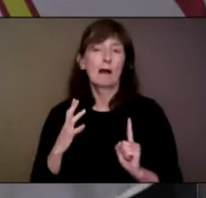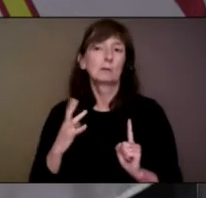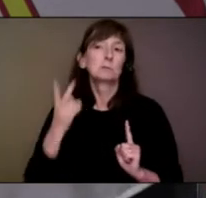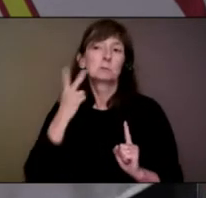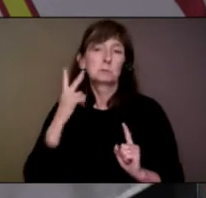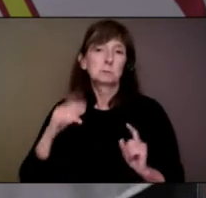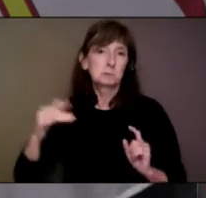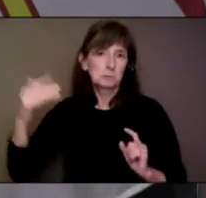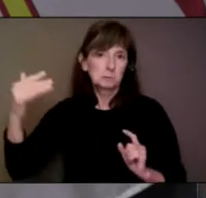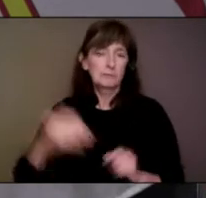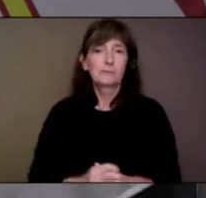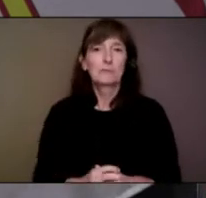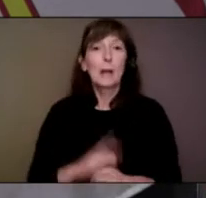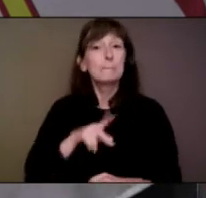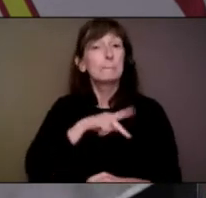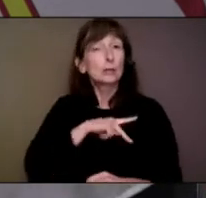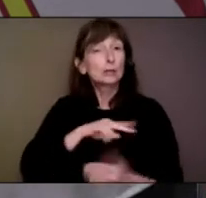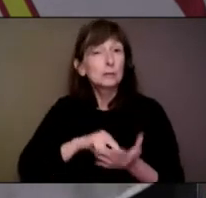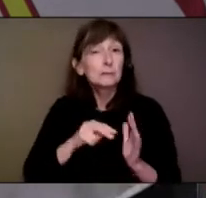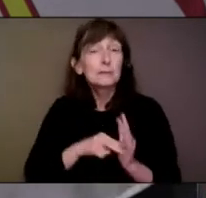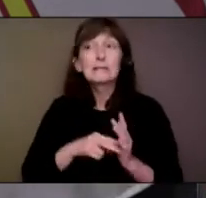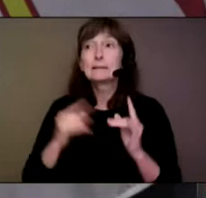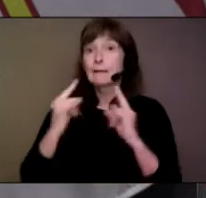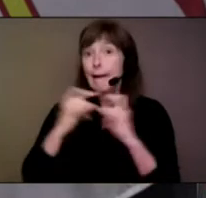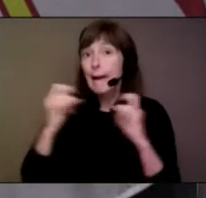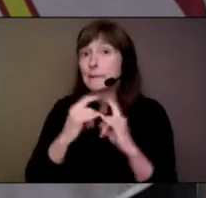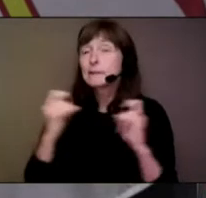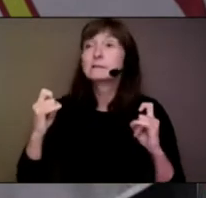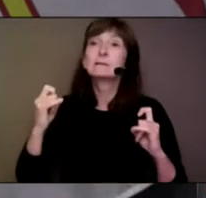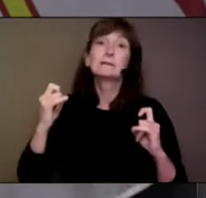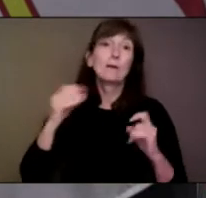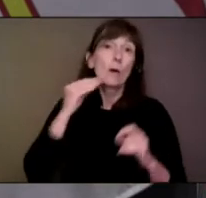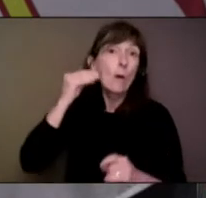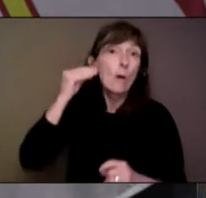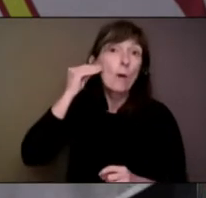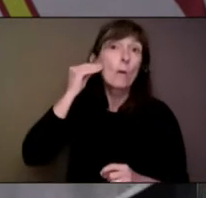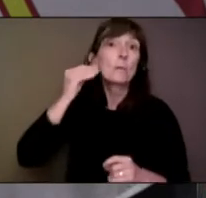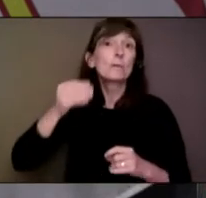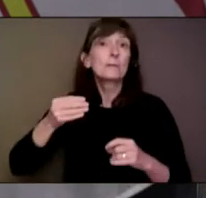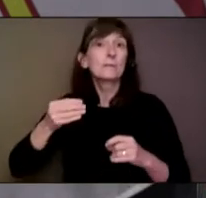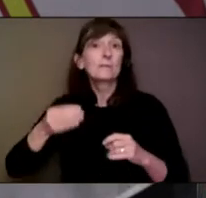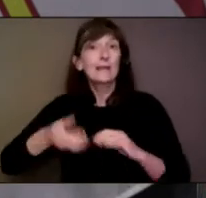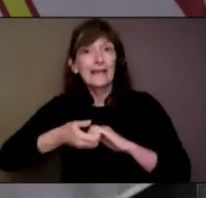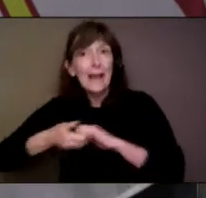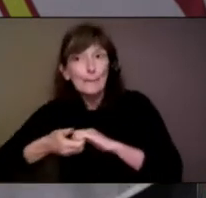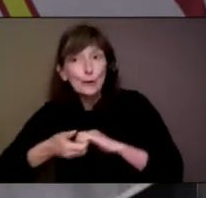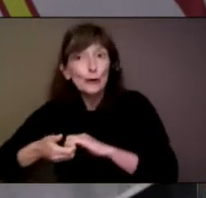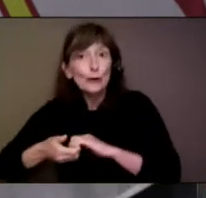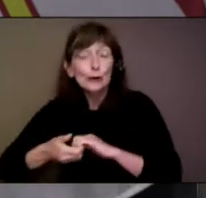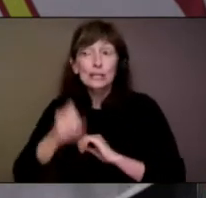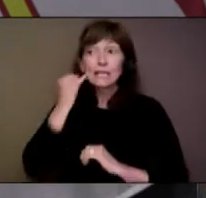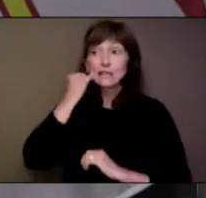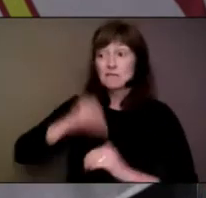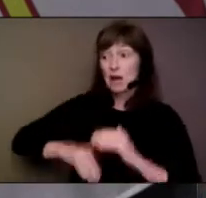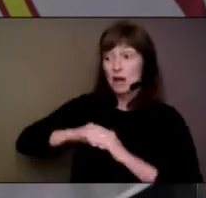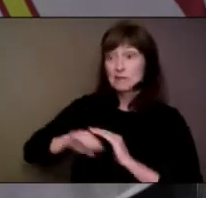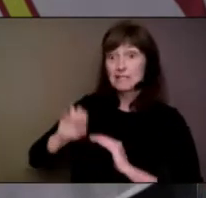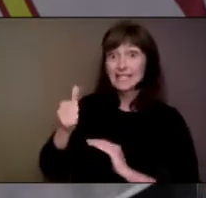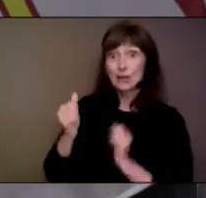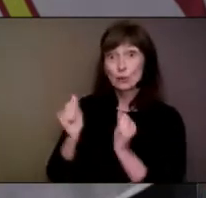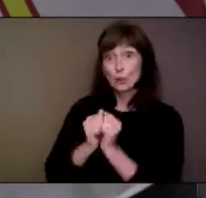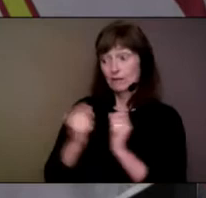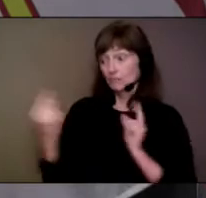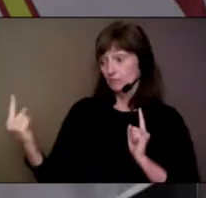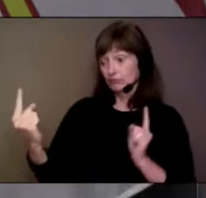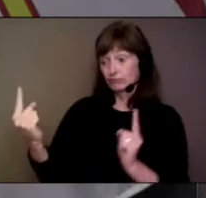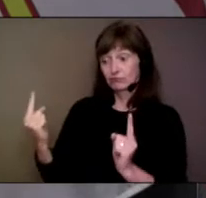refer to those in your home, your cabin, your camper, for example. And if you can only fit 10 people with distancing in that space, then that's